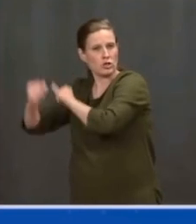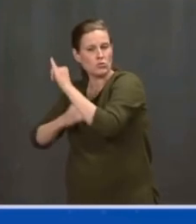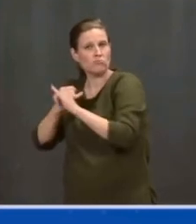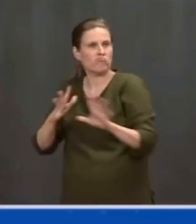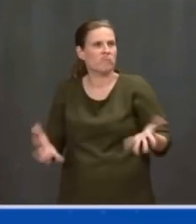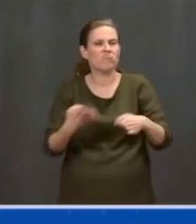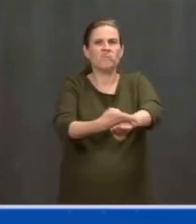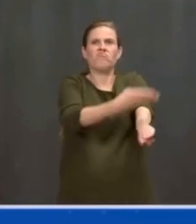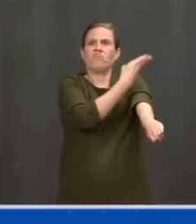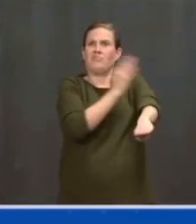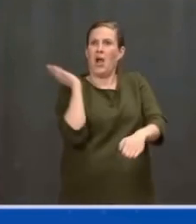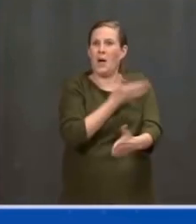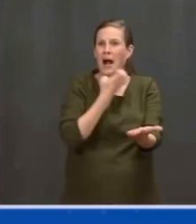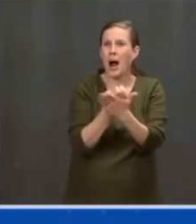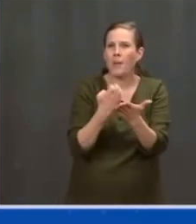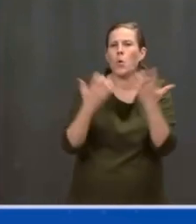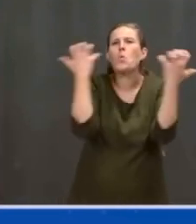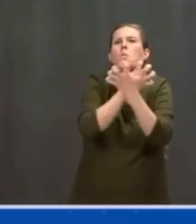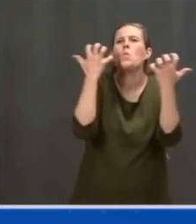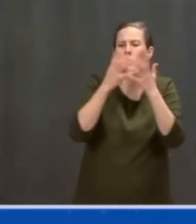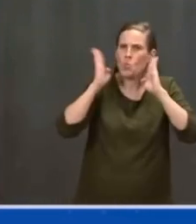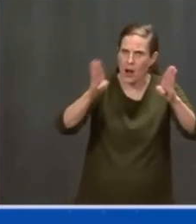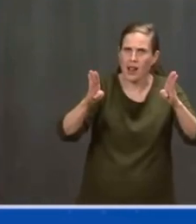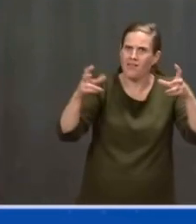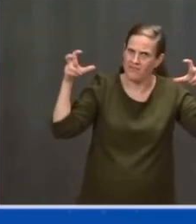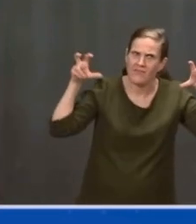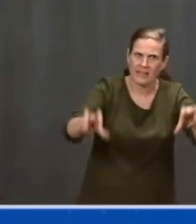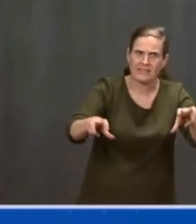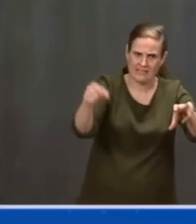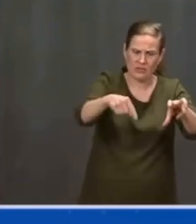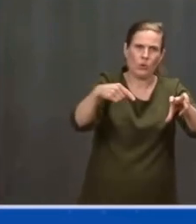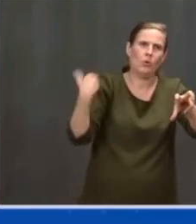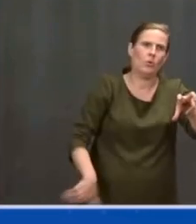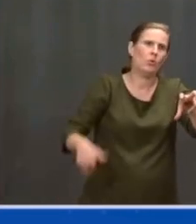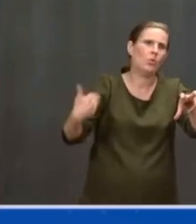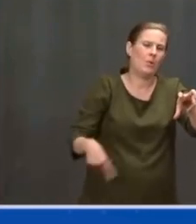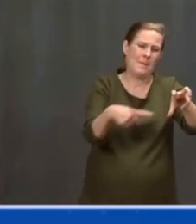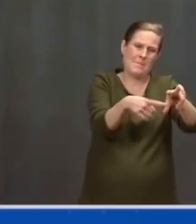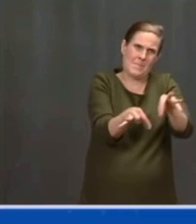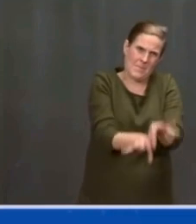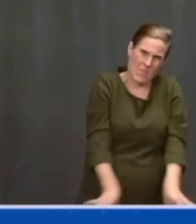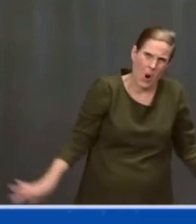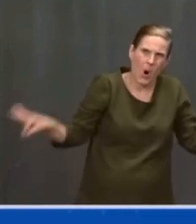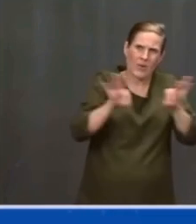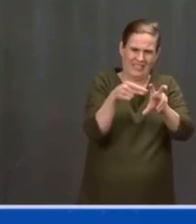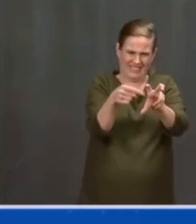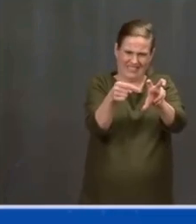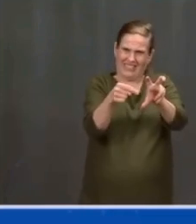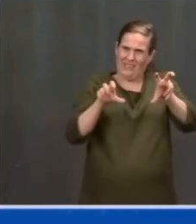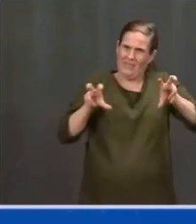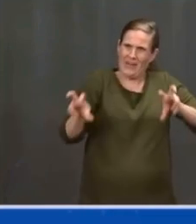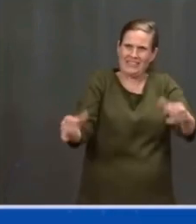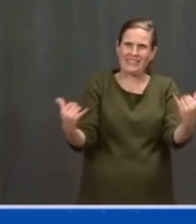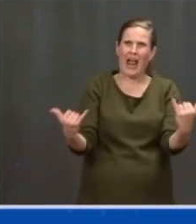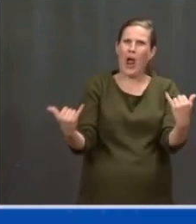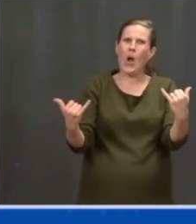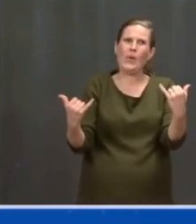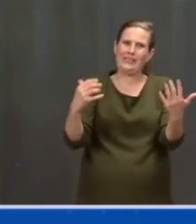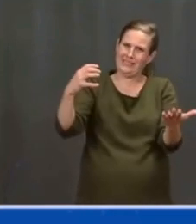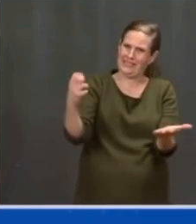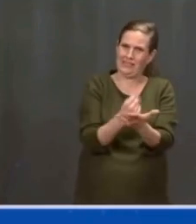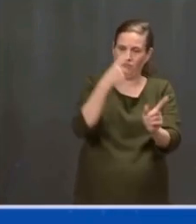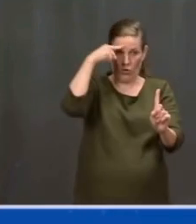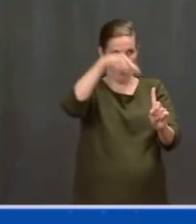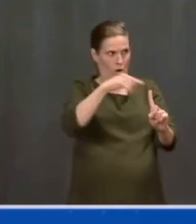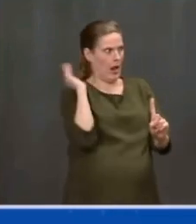They are among the highest value investments we can make in the nation, investing in our infrastructure. But put it another way, failing to make these investments